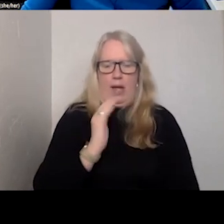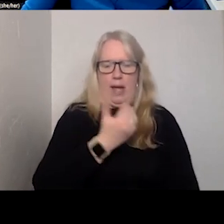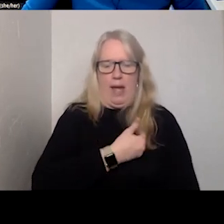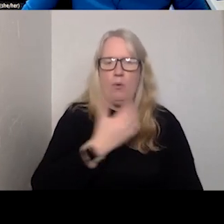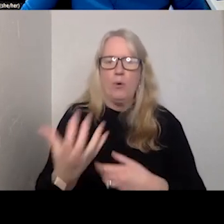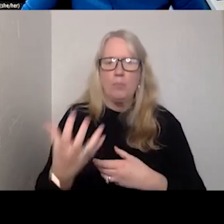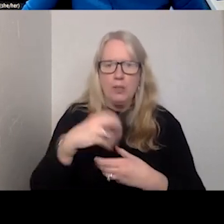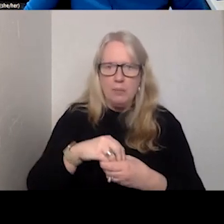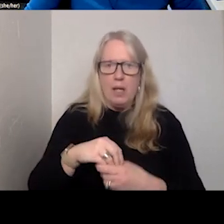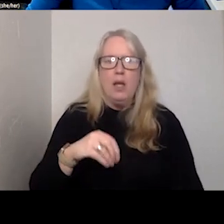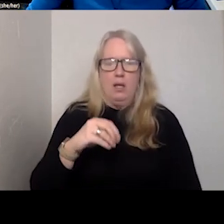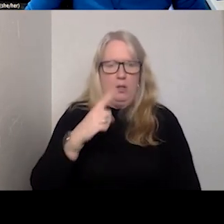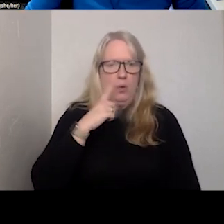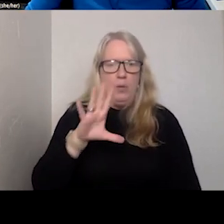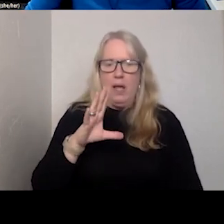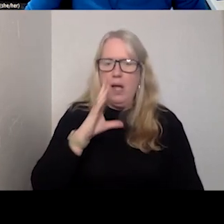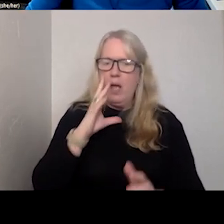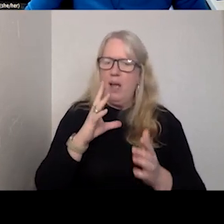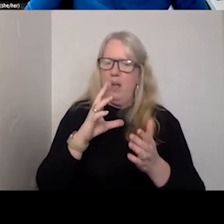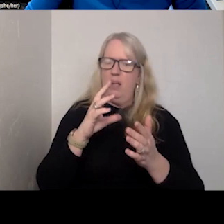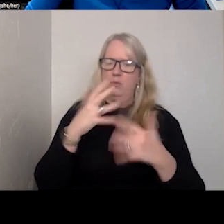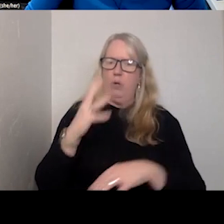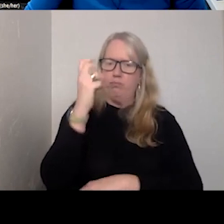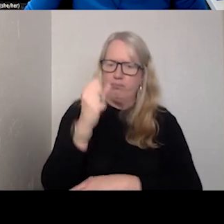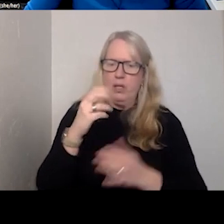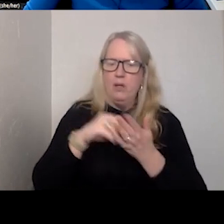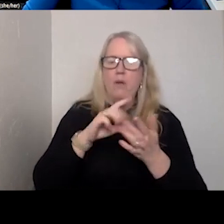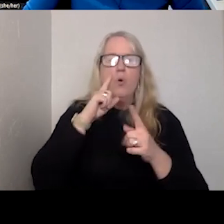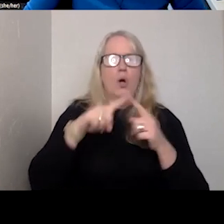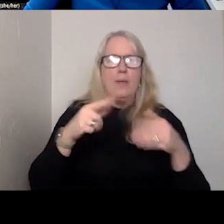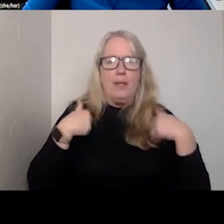We had record viewership of the Special Youth Edition